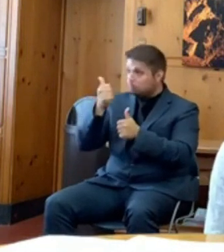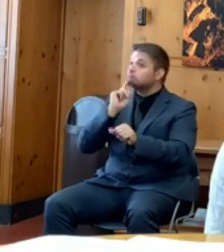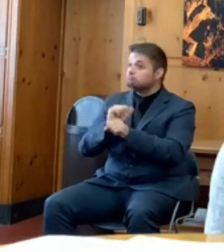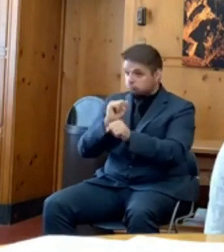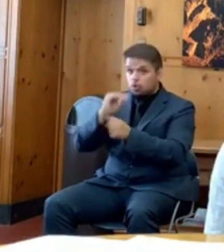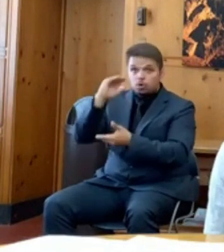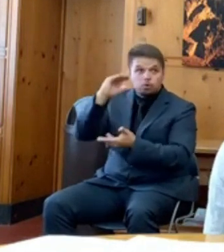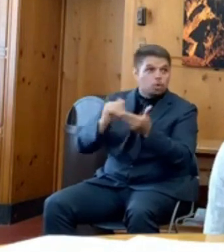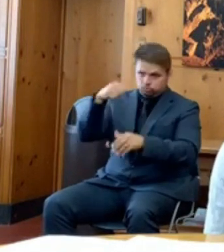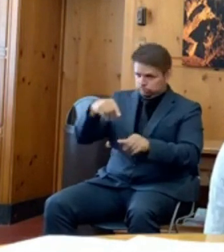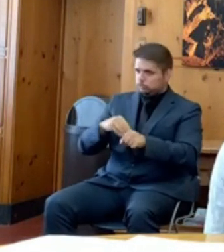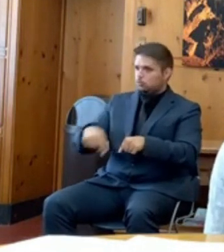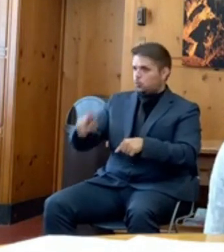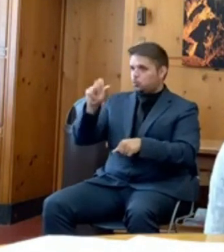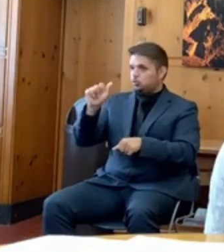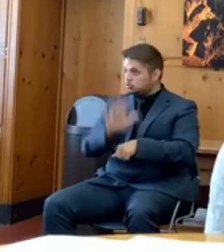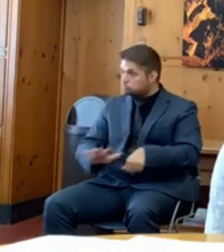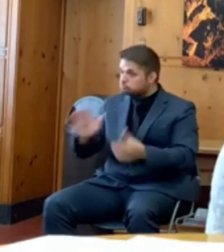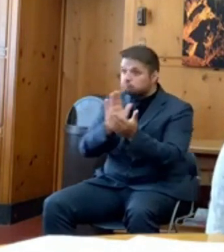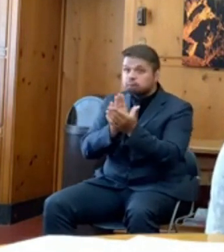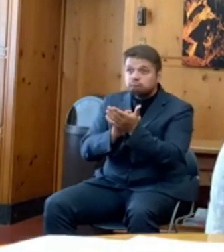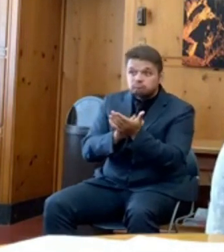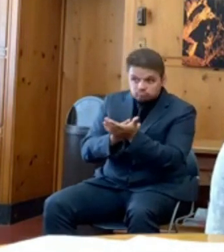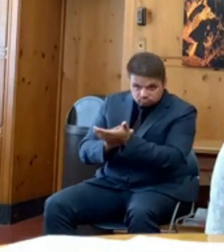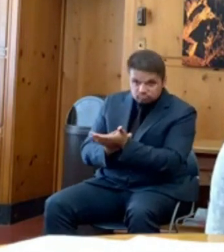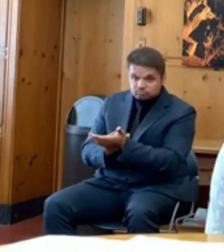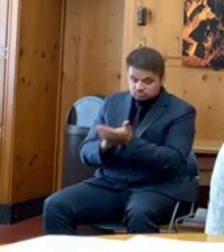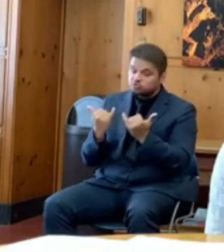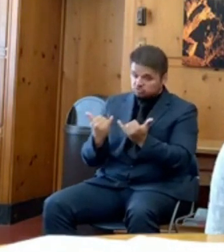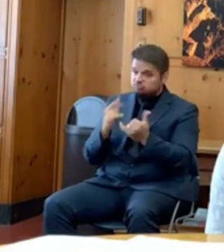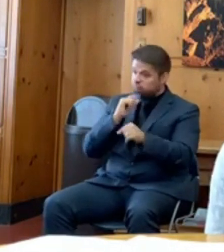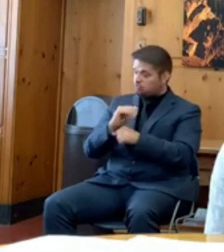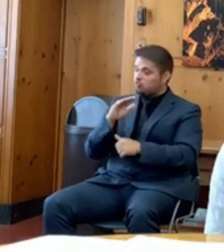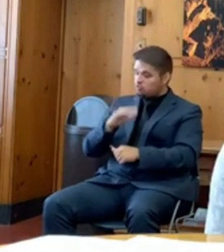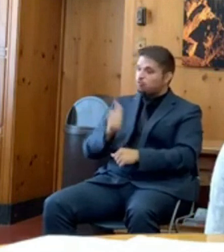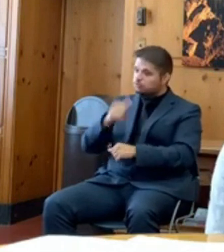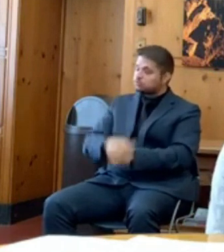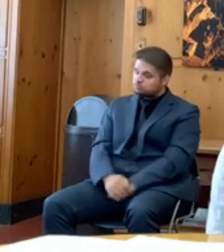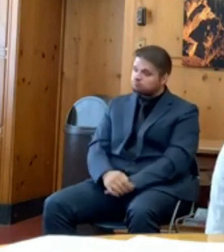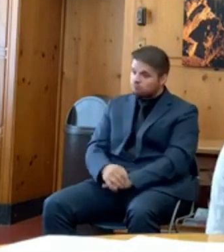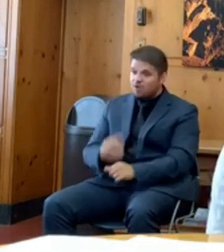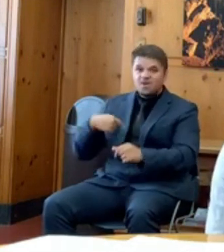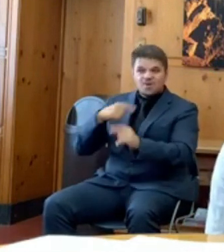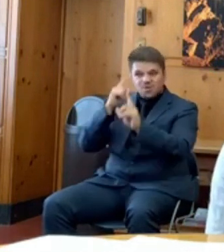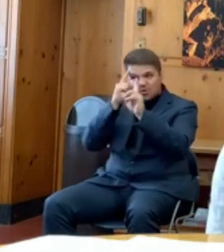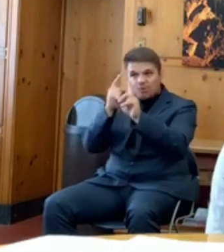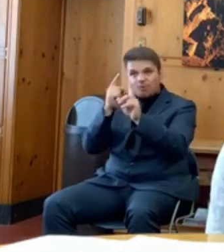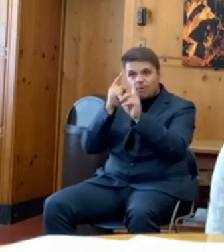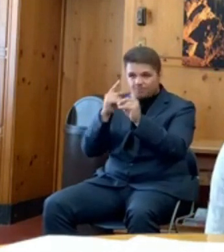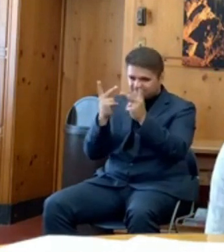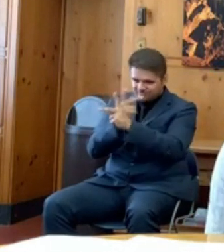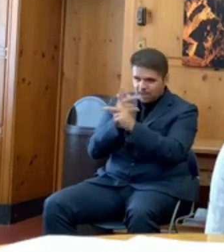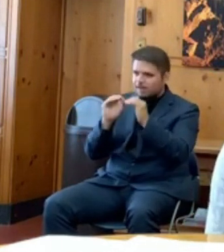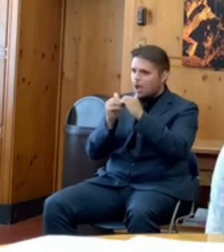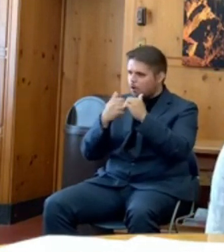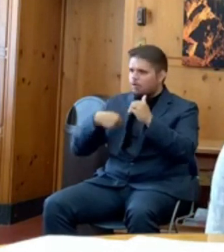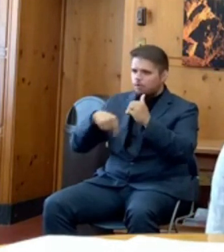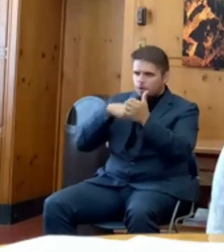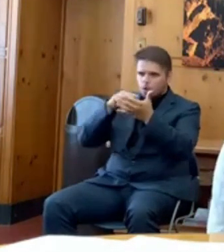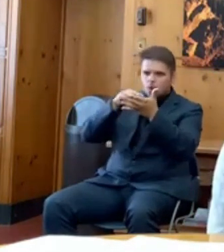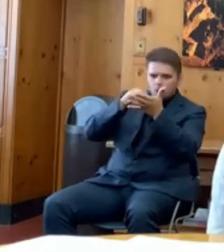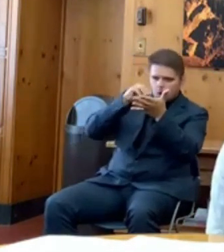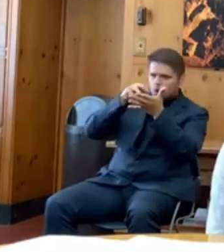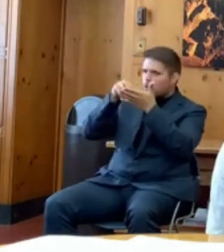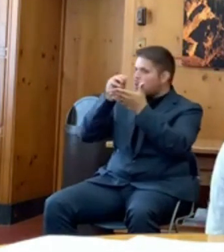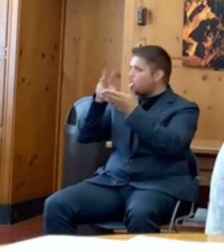I think my goal is to figure out how we learn to live with the virus and protect our most vulnerable communities.